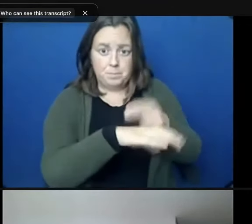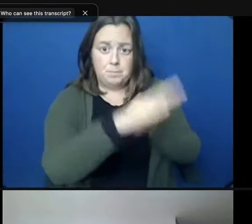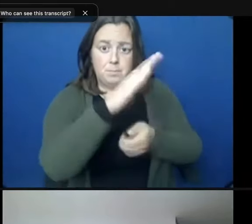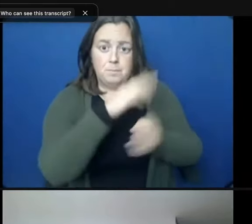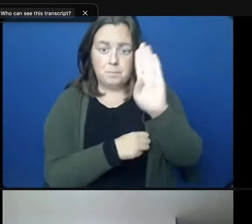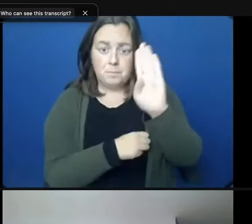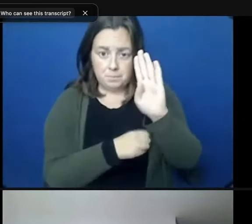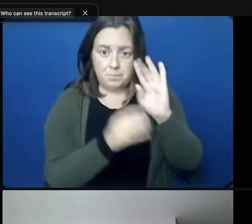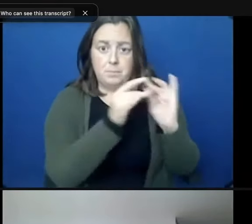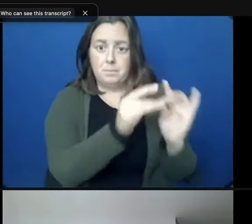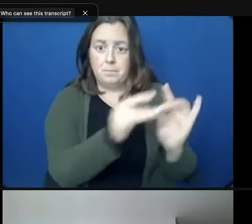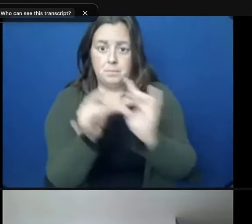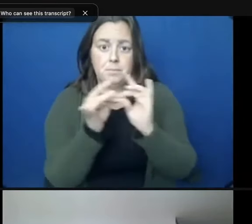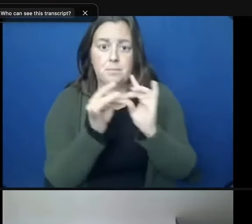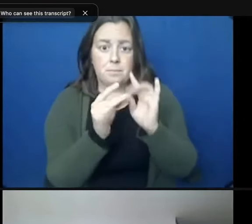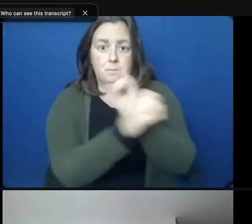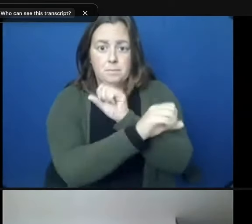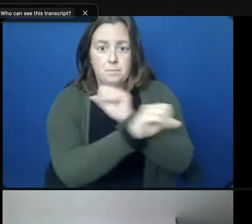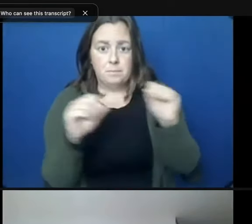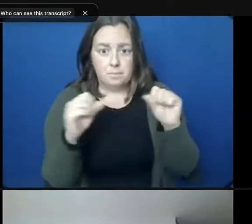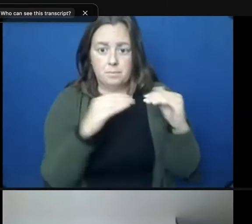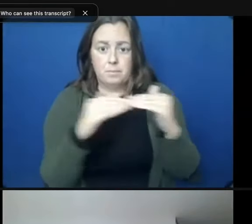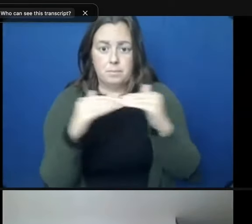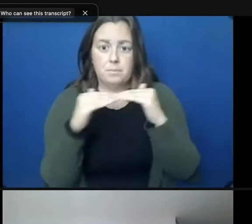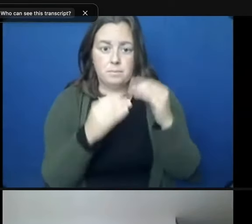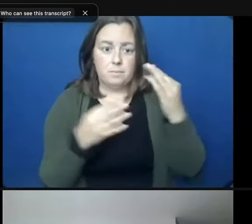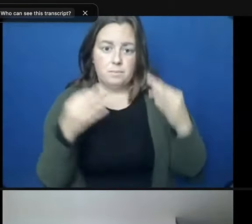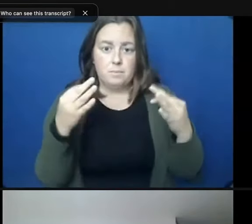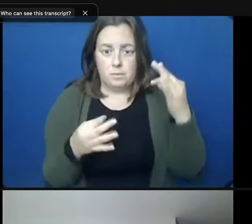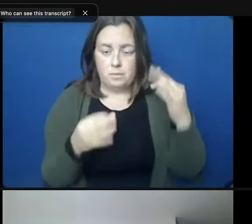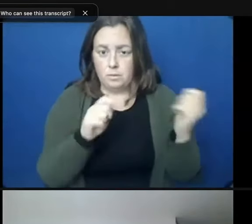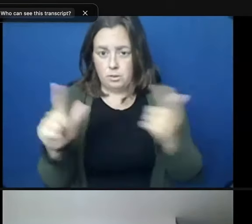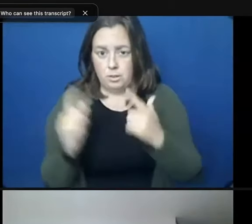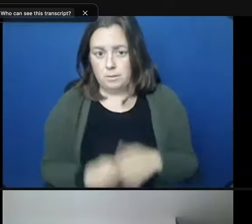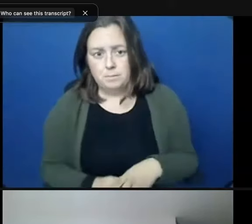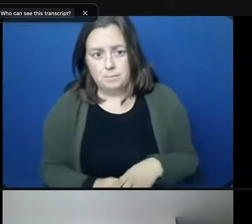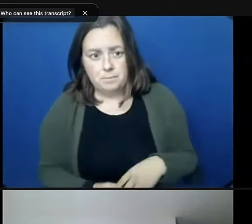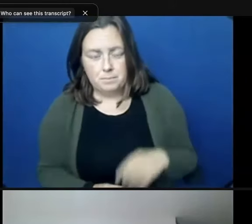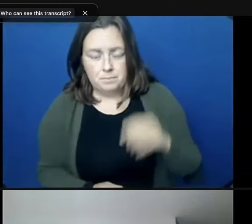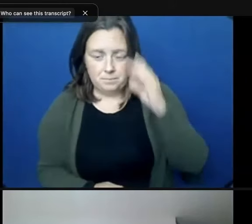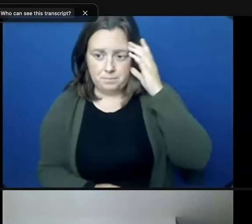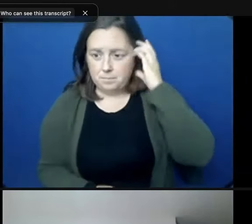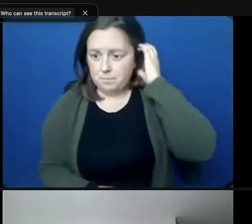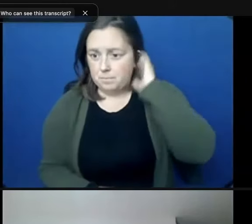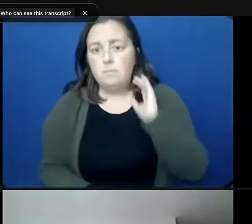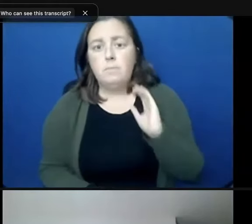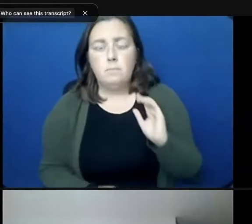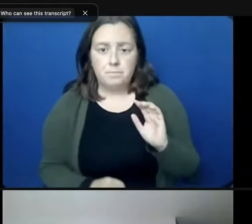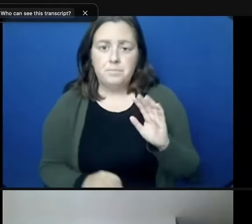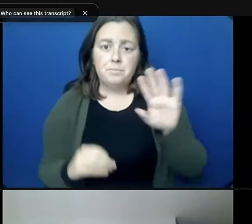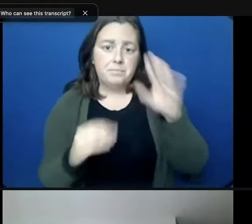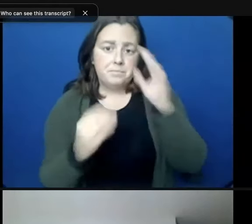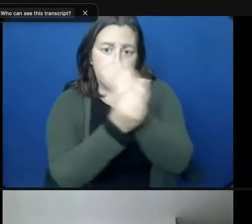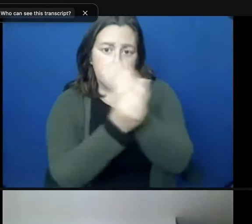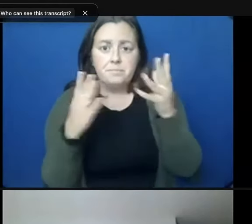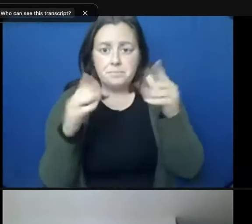-0-0-0-0-0-0-0-0-0-0-0. Okay, just so you know this